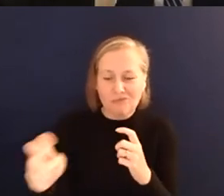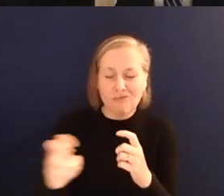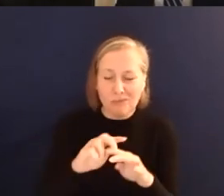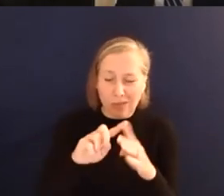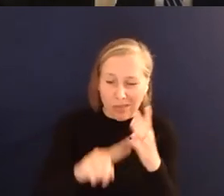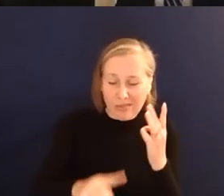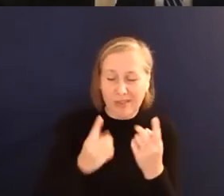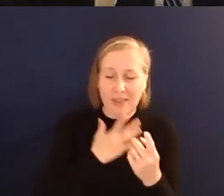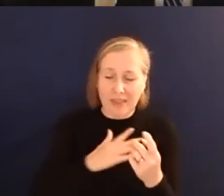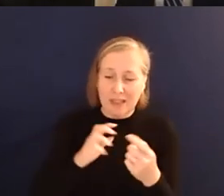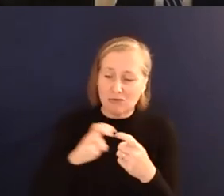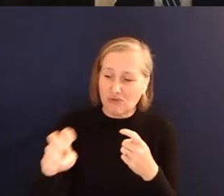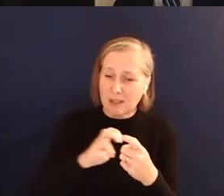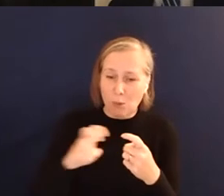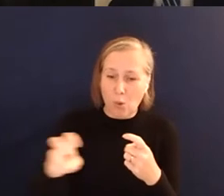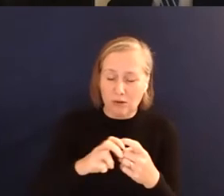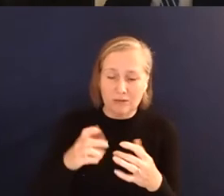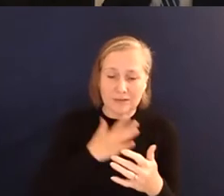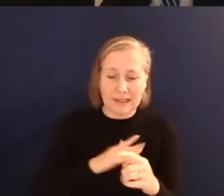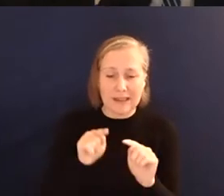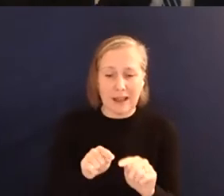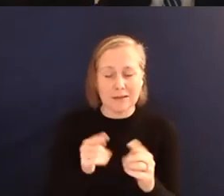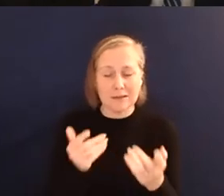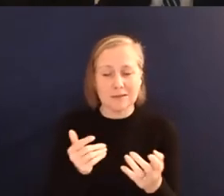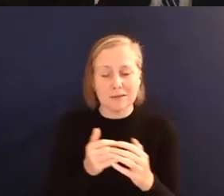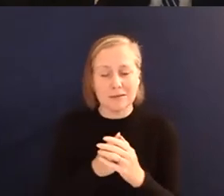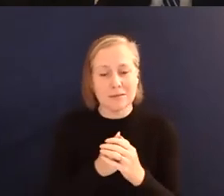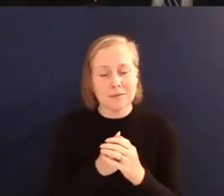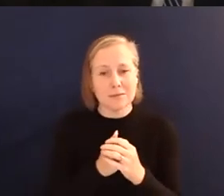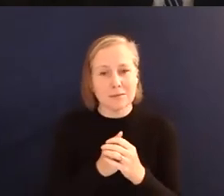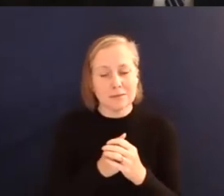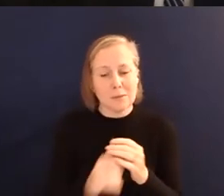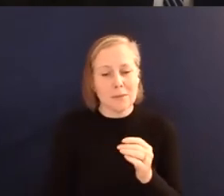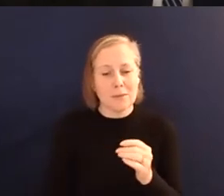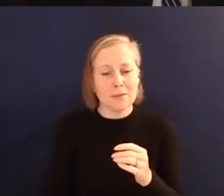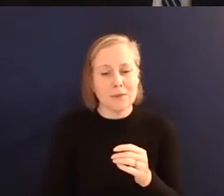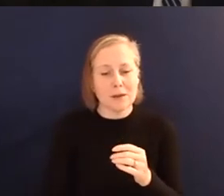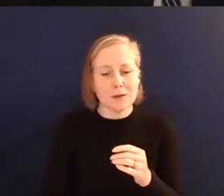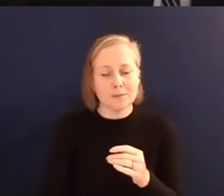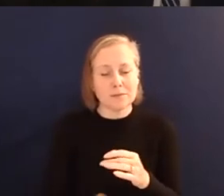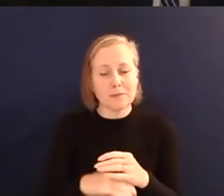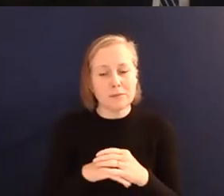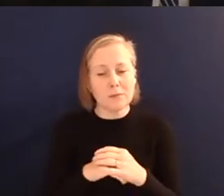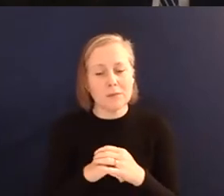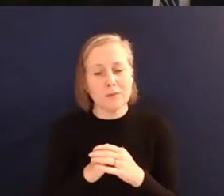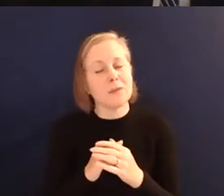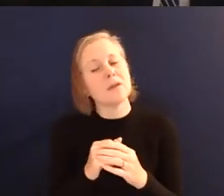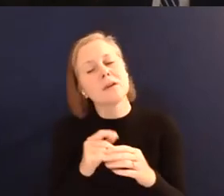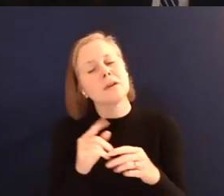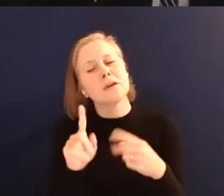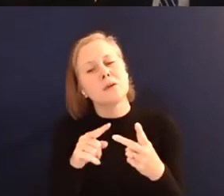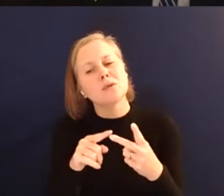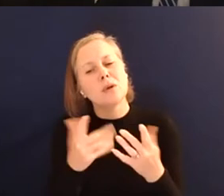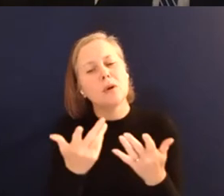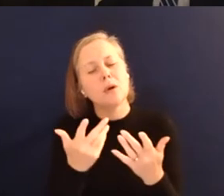needs some sort of transportation to get to get that necessary. And just also how to